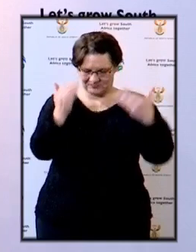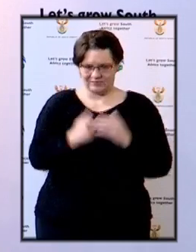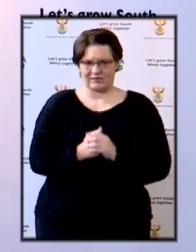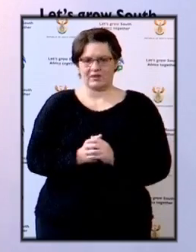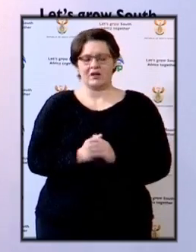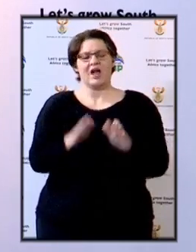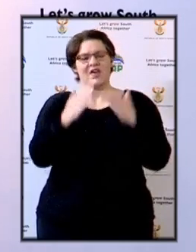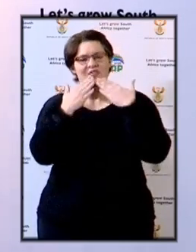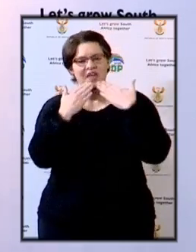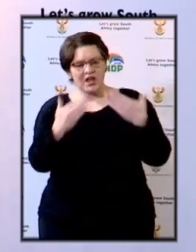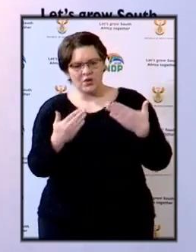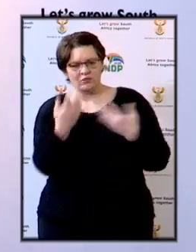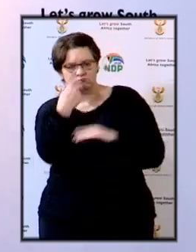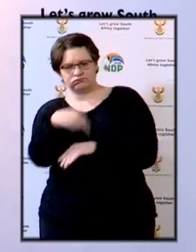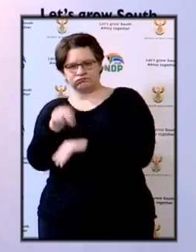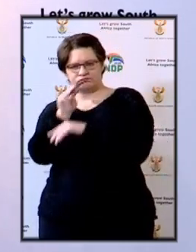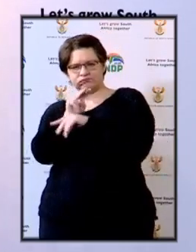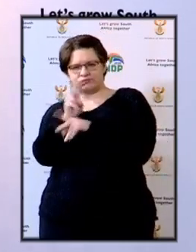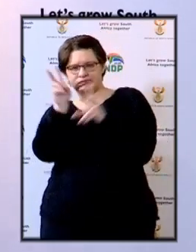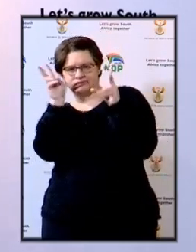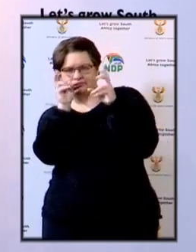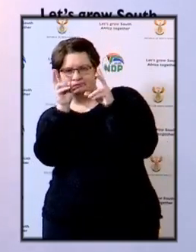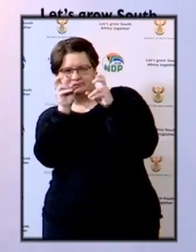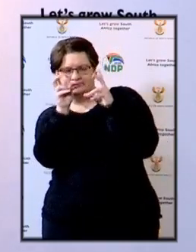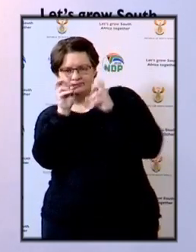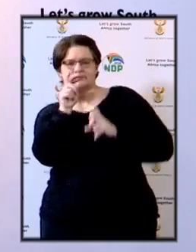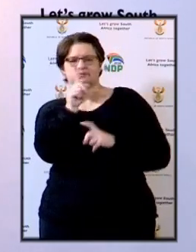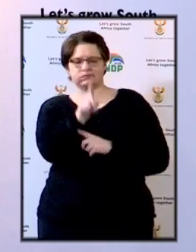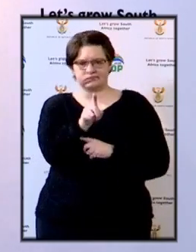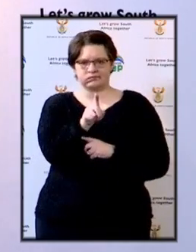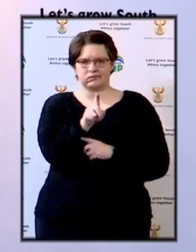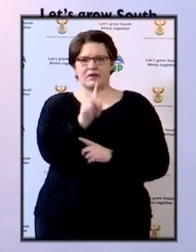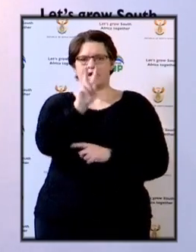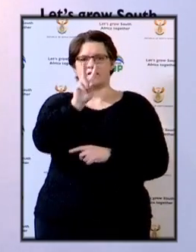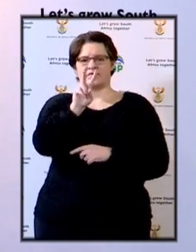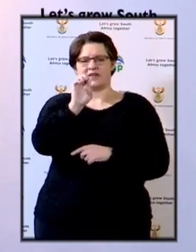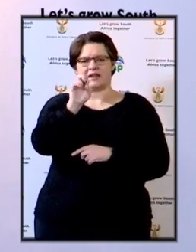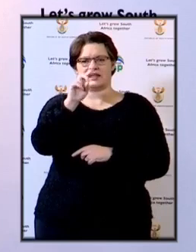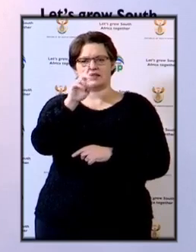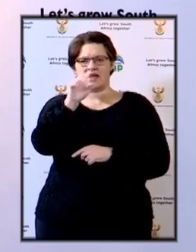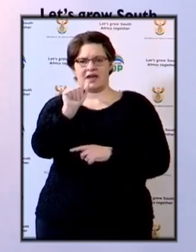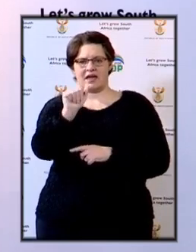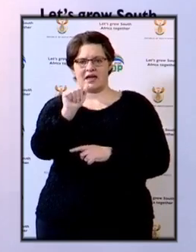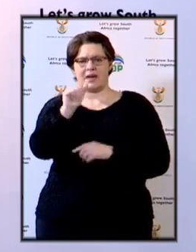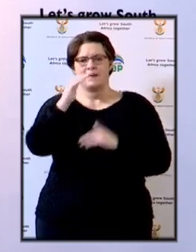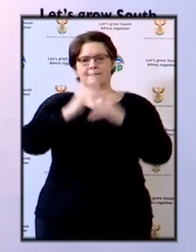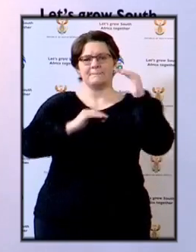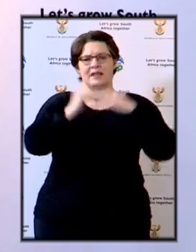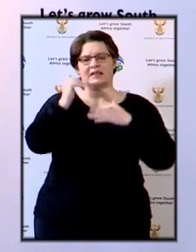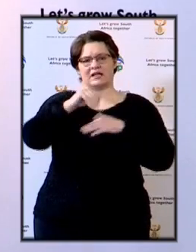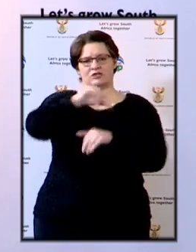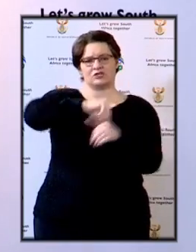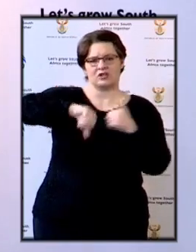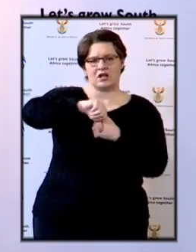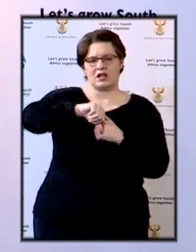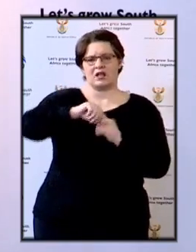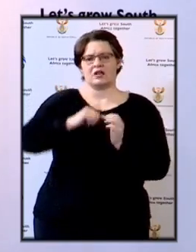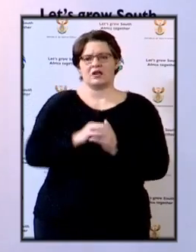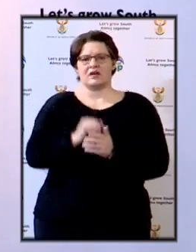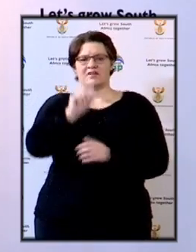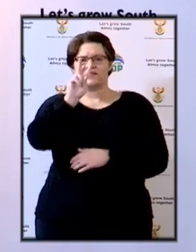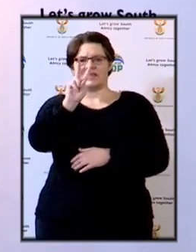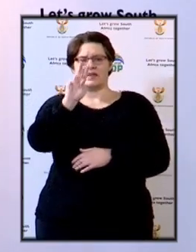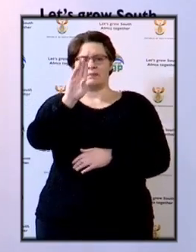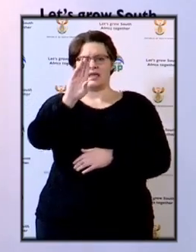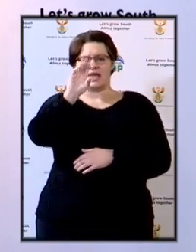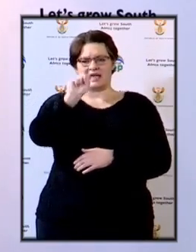share with you the progress of the investigation into the vendor Building Society Mutual Bank,